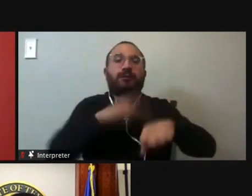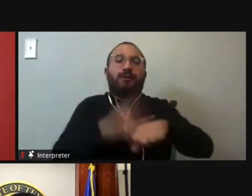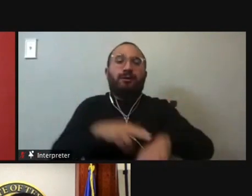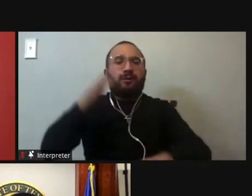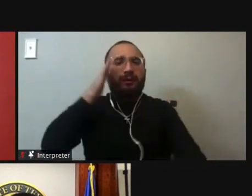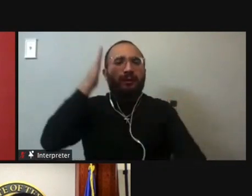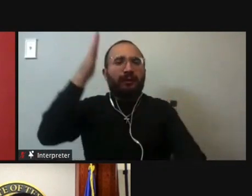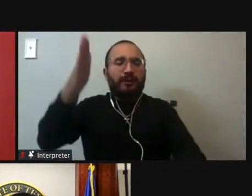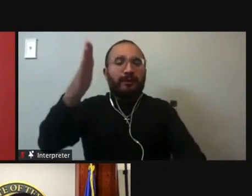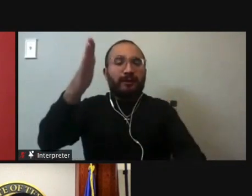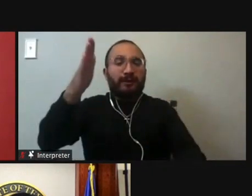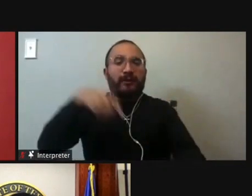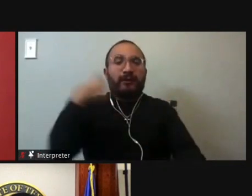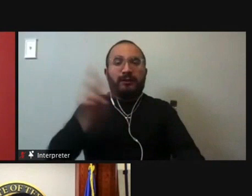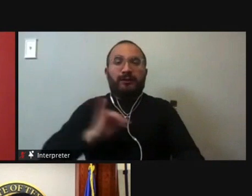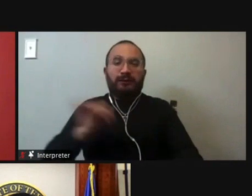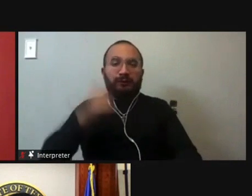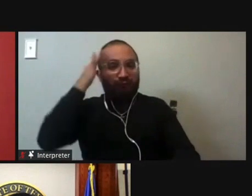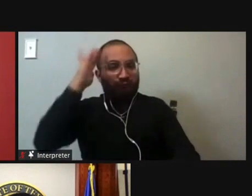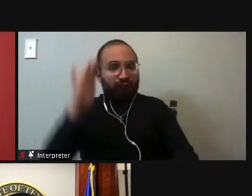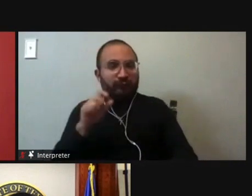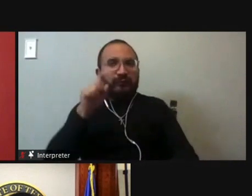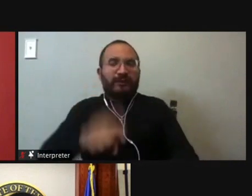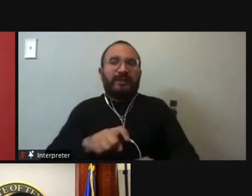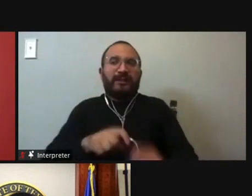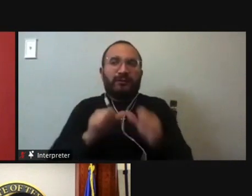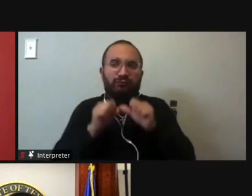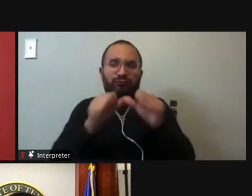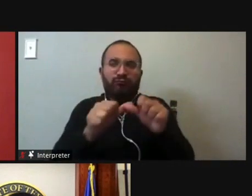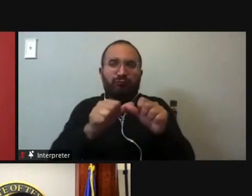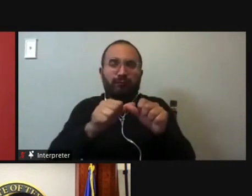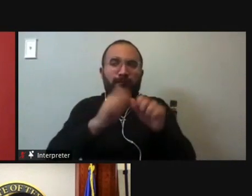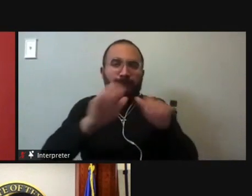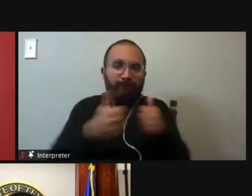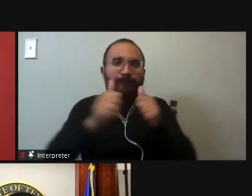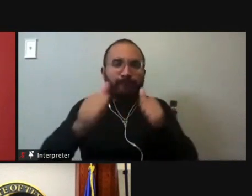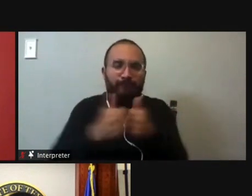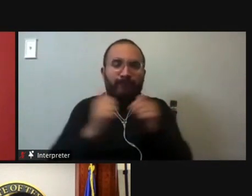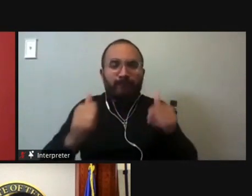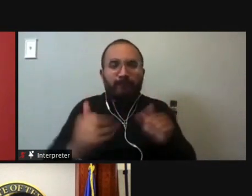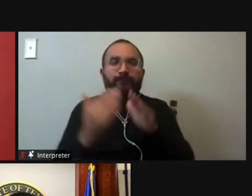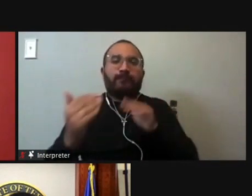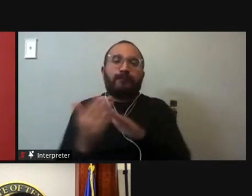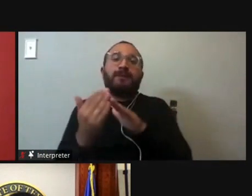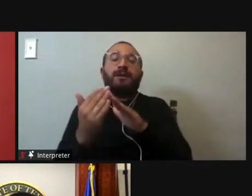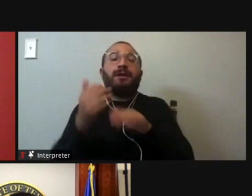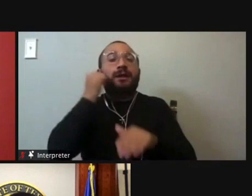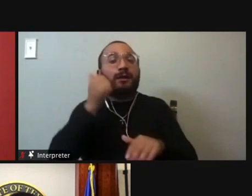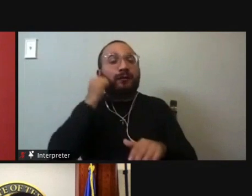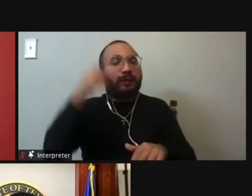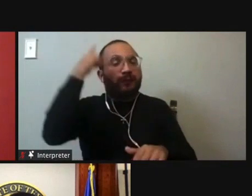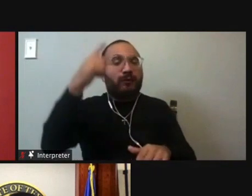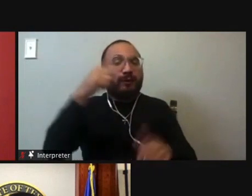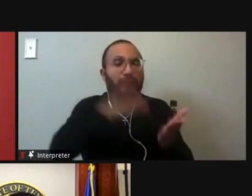holds. So we, we need to continue those challenges, address those challenges rather, for students, staff and